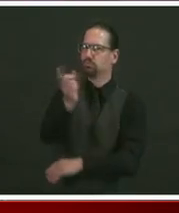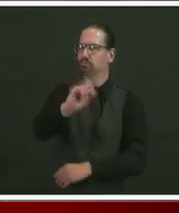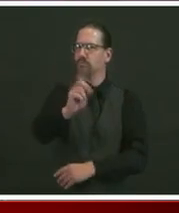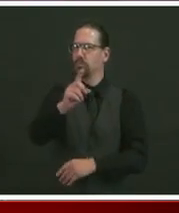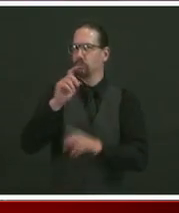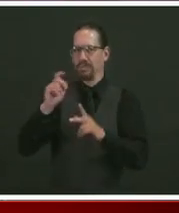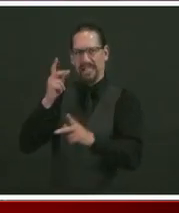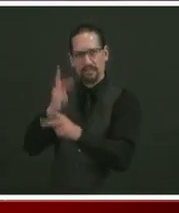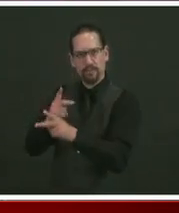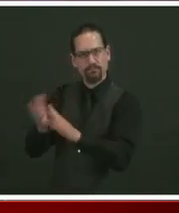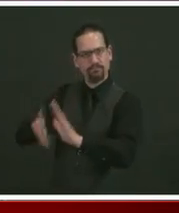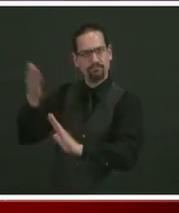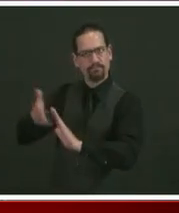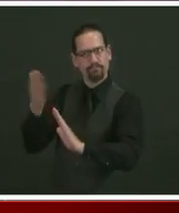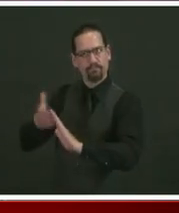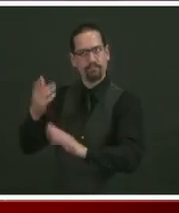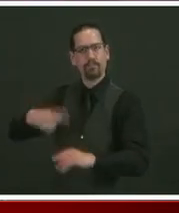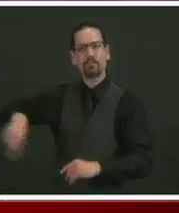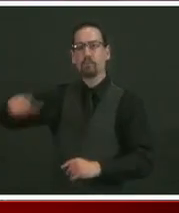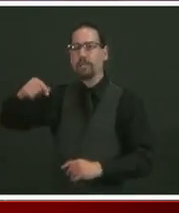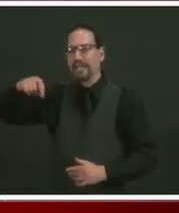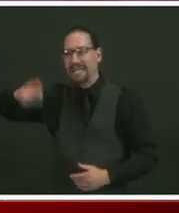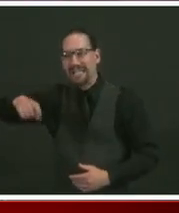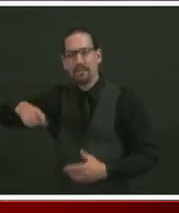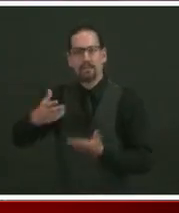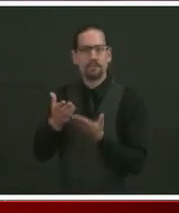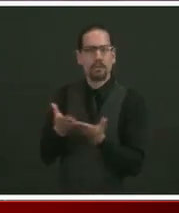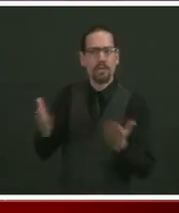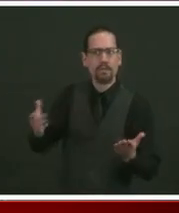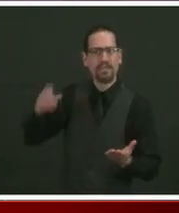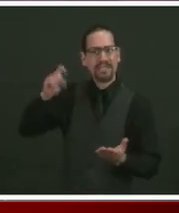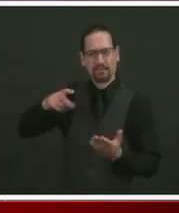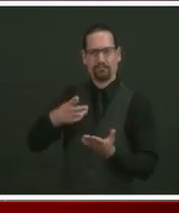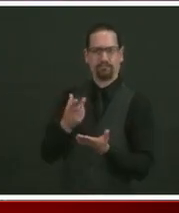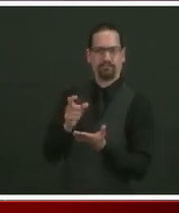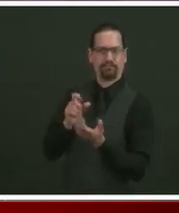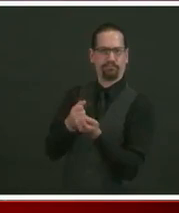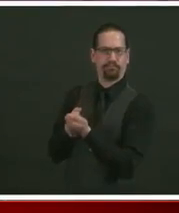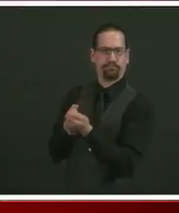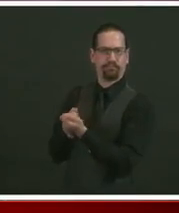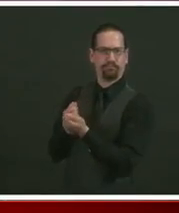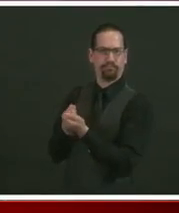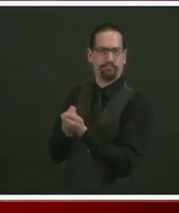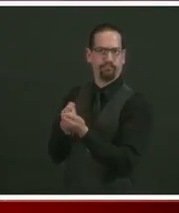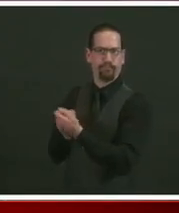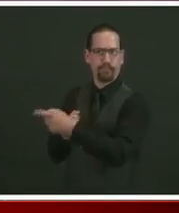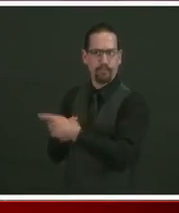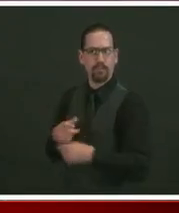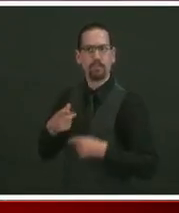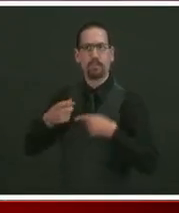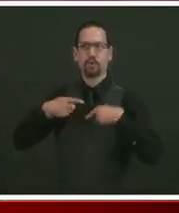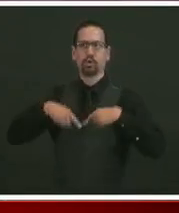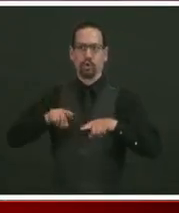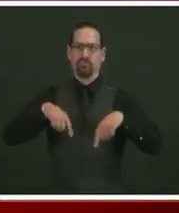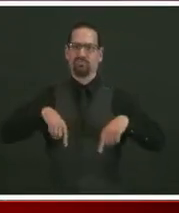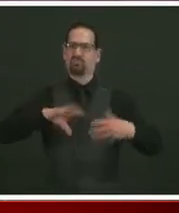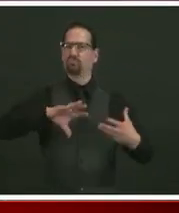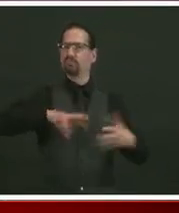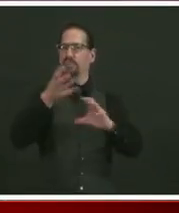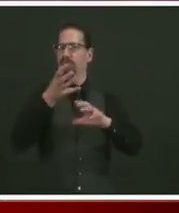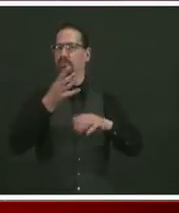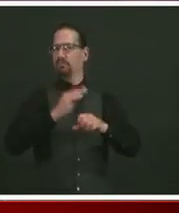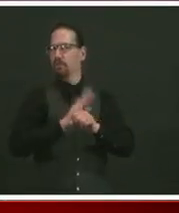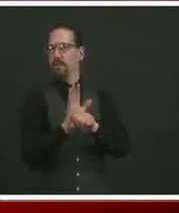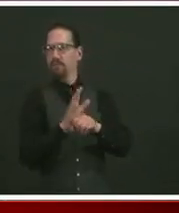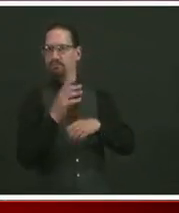and are focused on making the changes necessary to remain viable during the crisis but after the crisis.